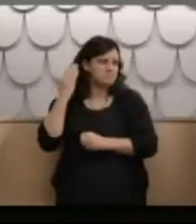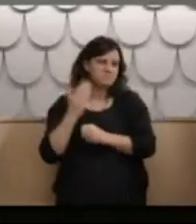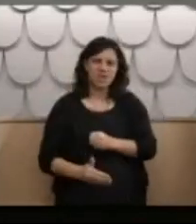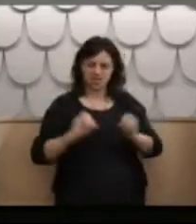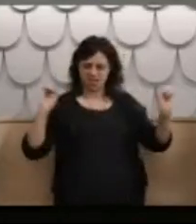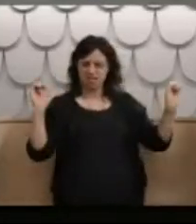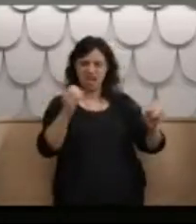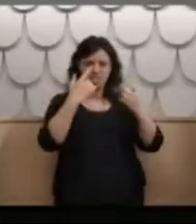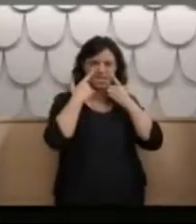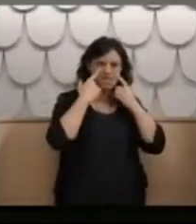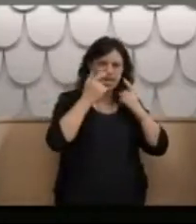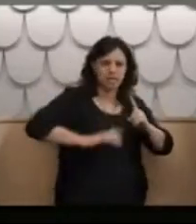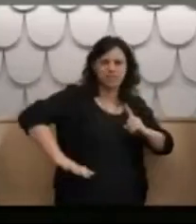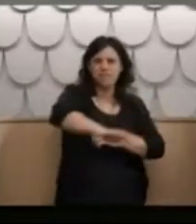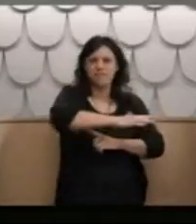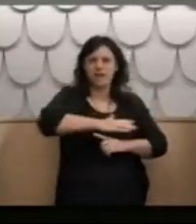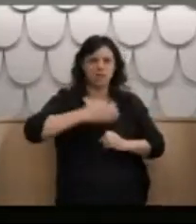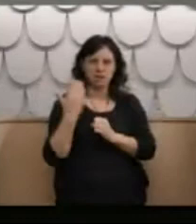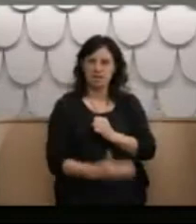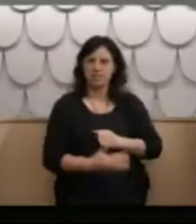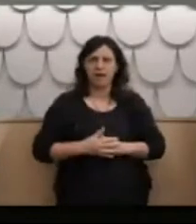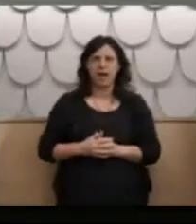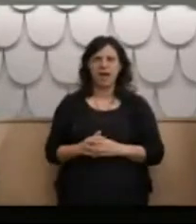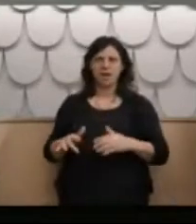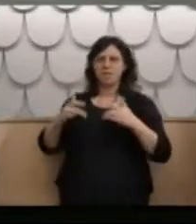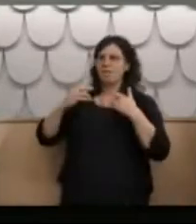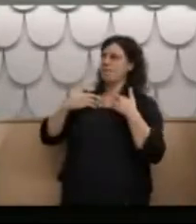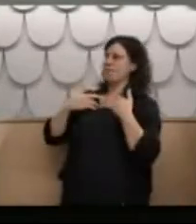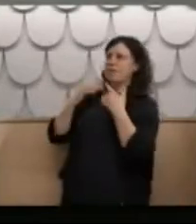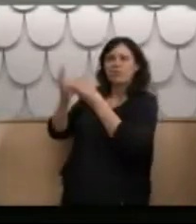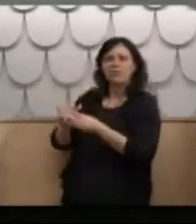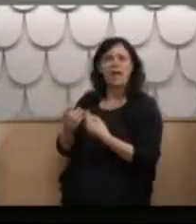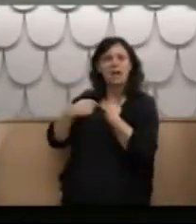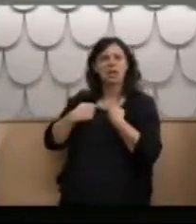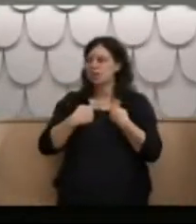I never felt cared for or that anyone valued me.